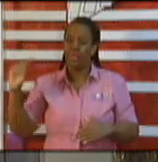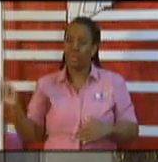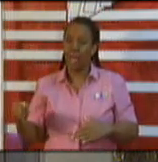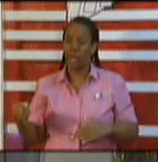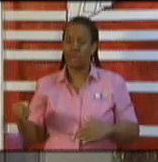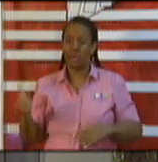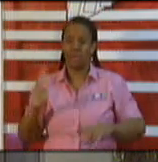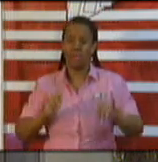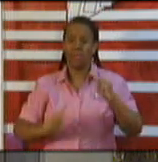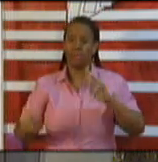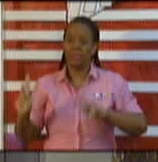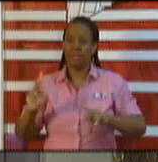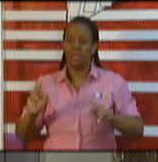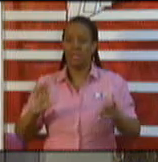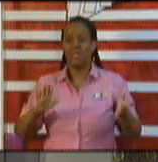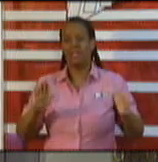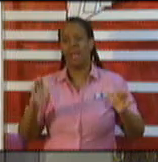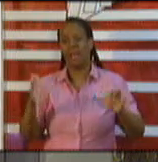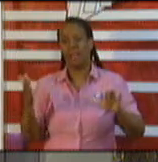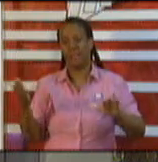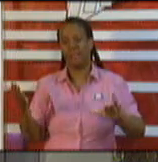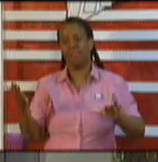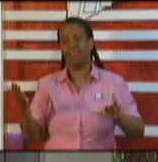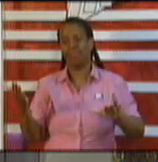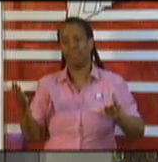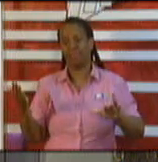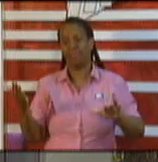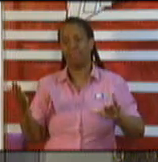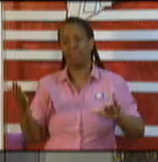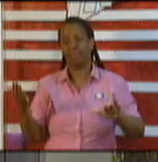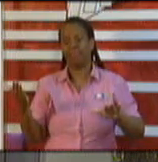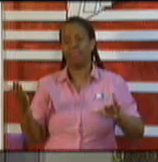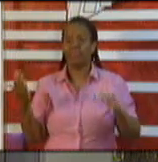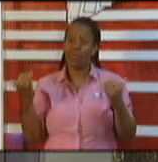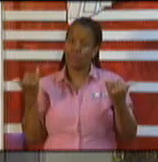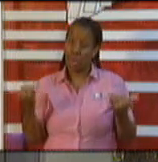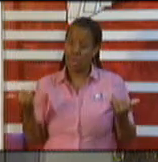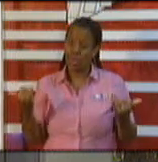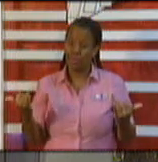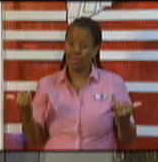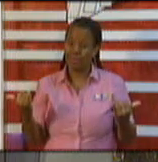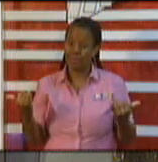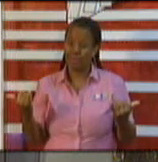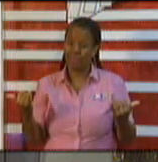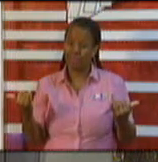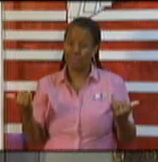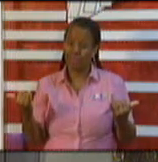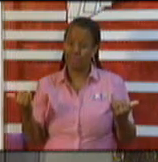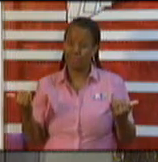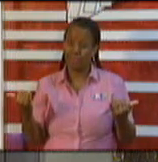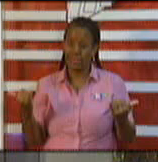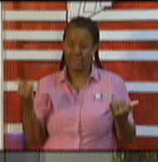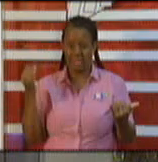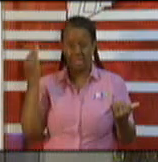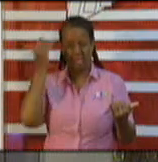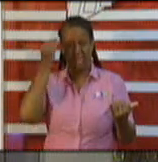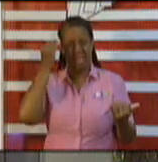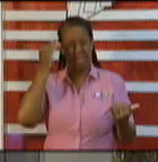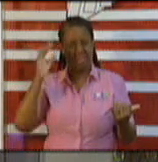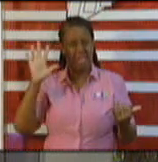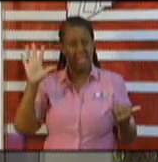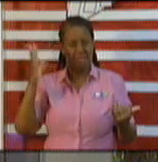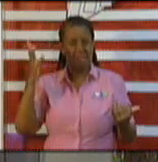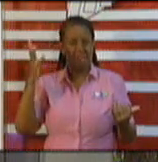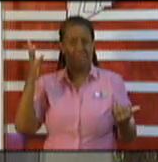505,459. As we move into the end of what might be the fifth month of this global pandemic,